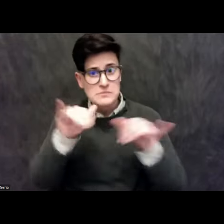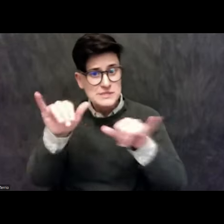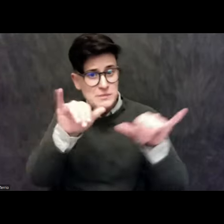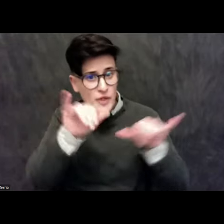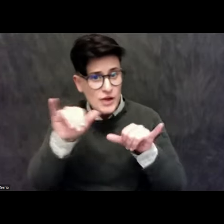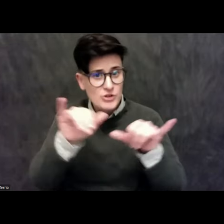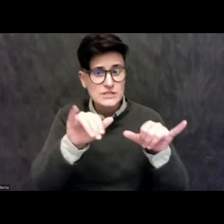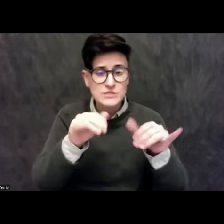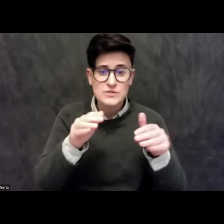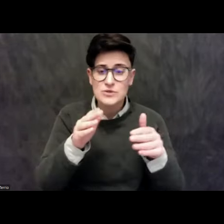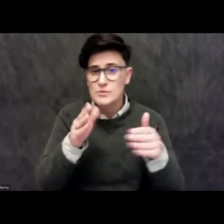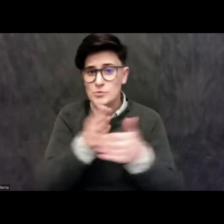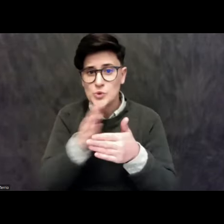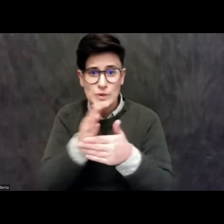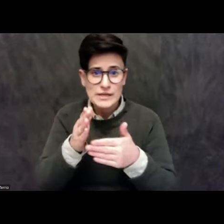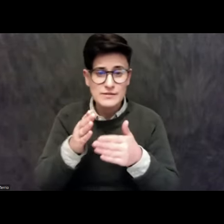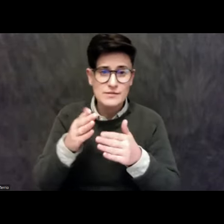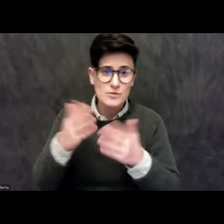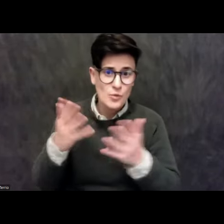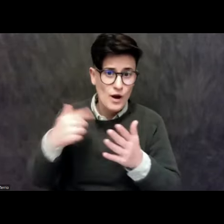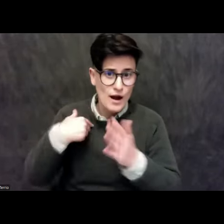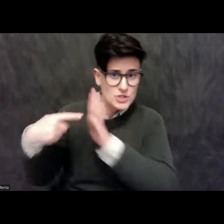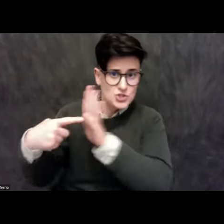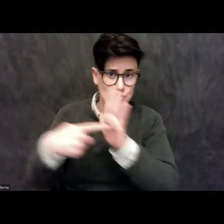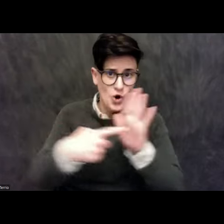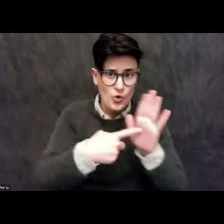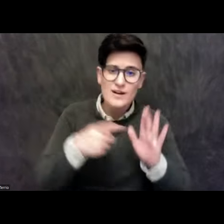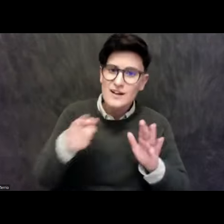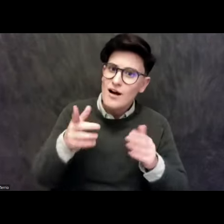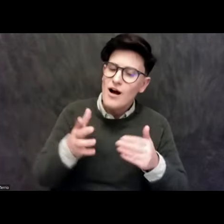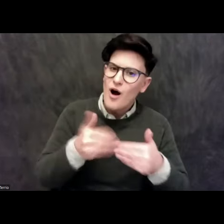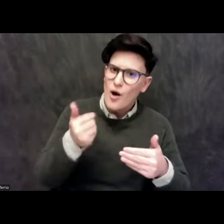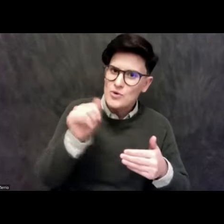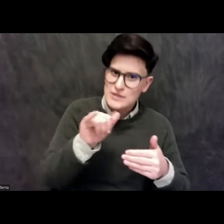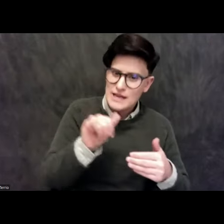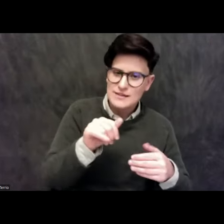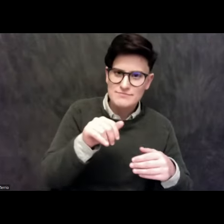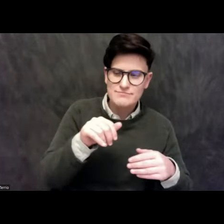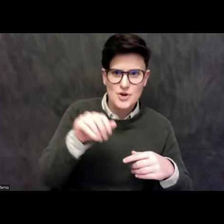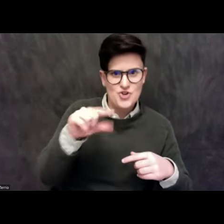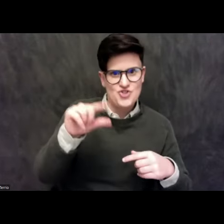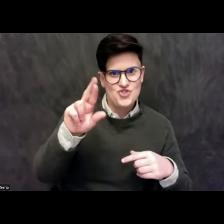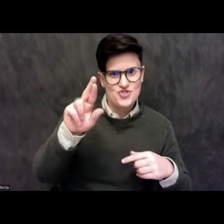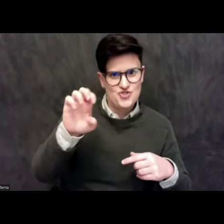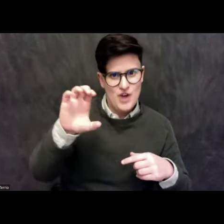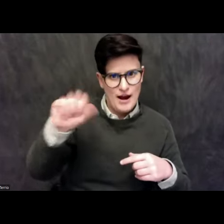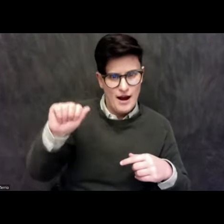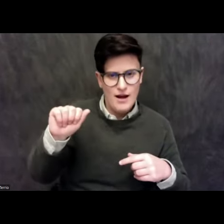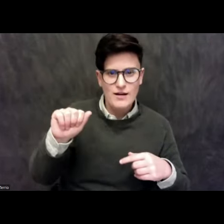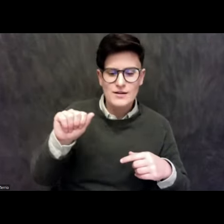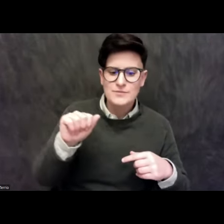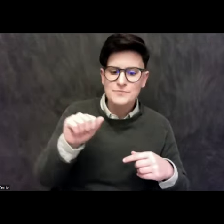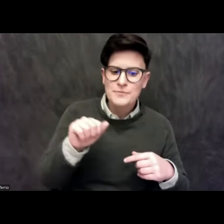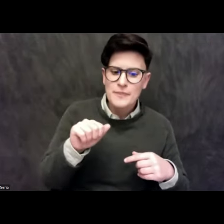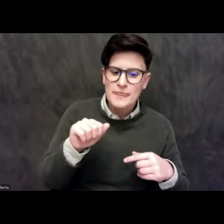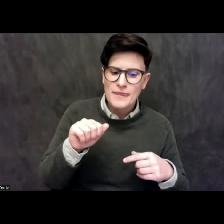do look like, and they're actually called in Spanish, a Greca, meaning like, it's like a Greek-like motif, these little squirrely motifs. And,